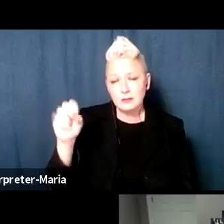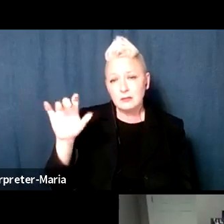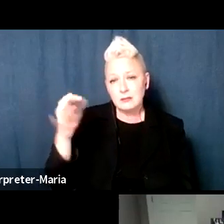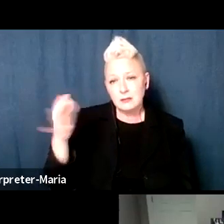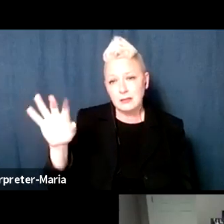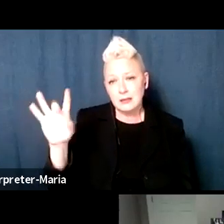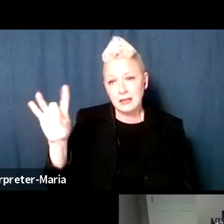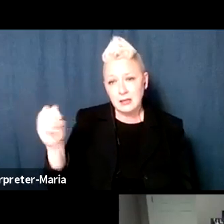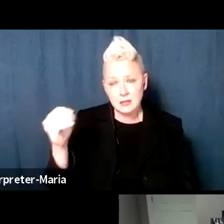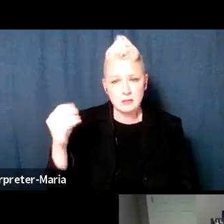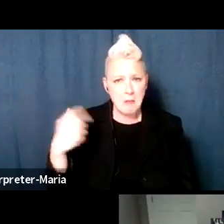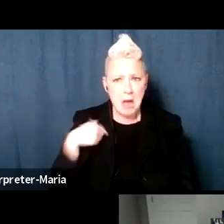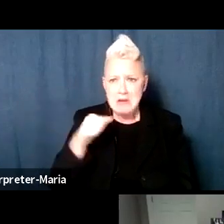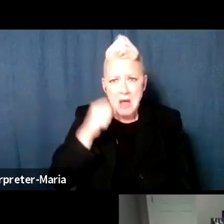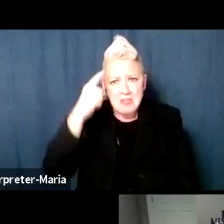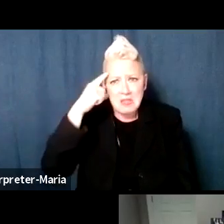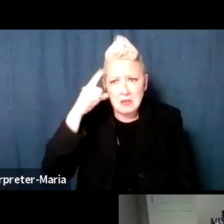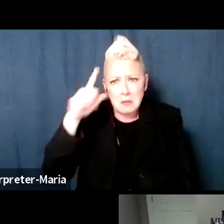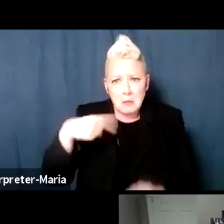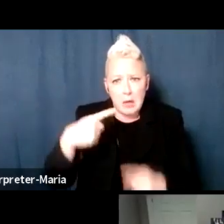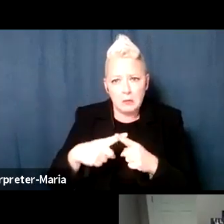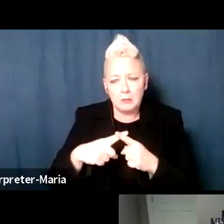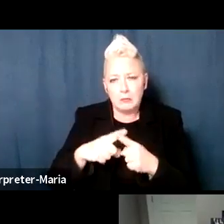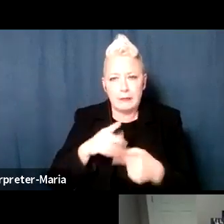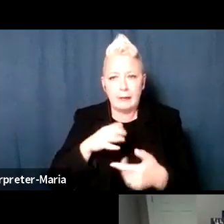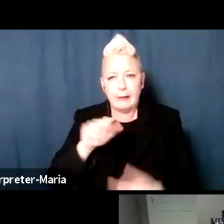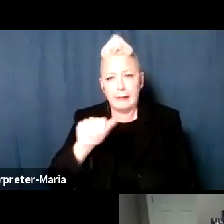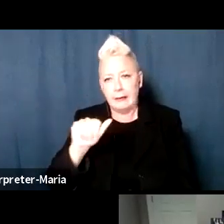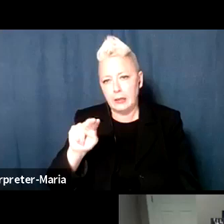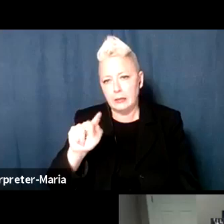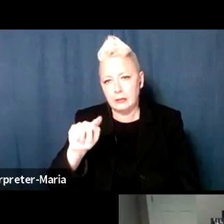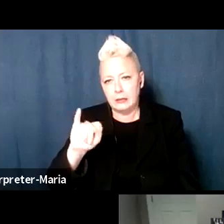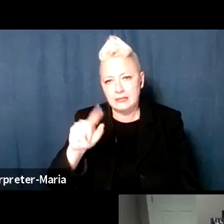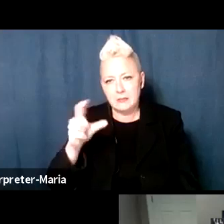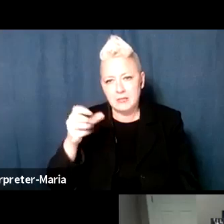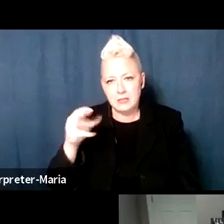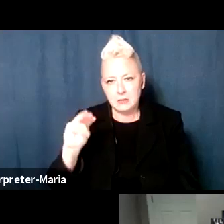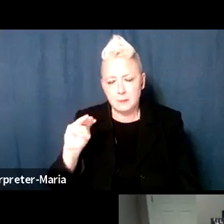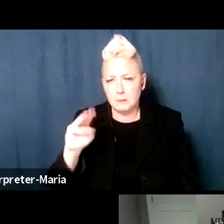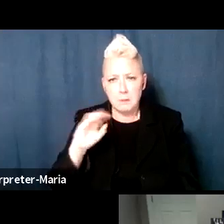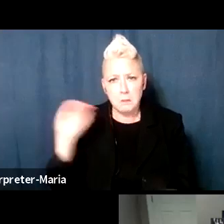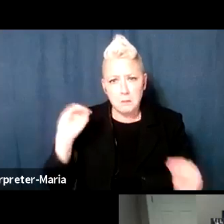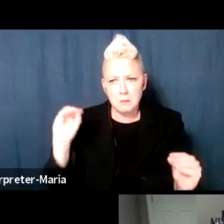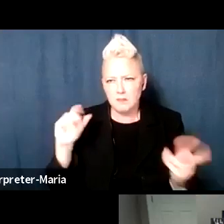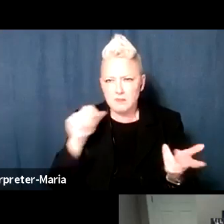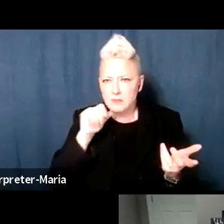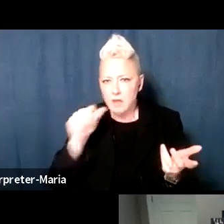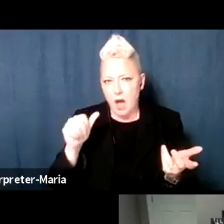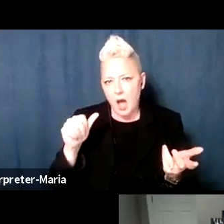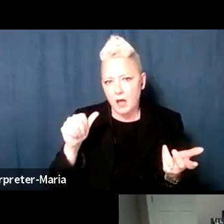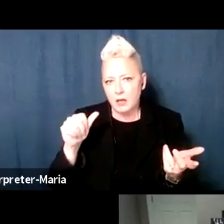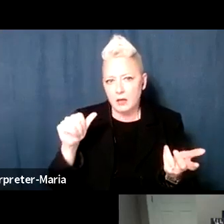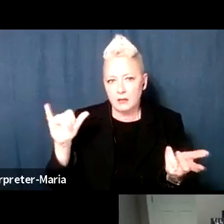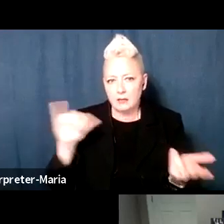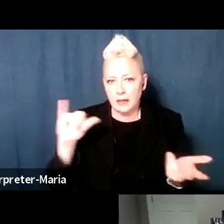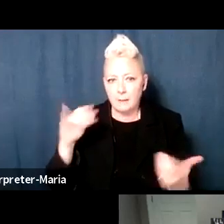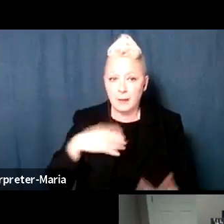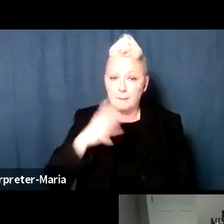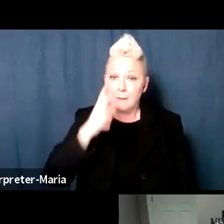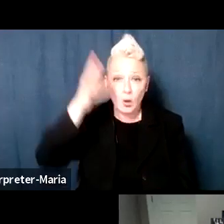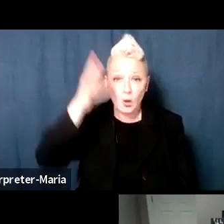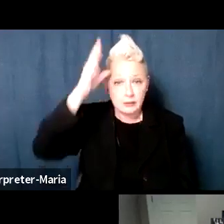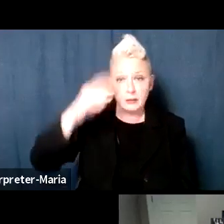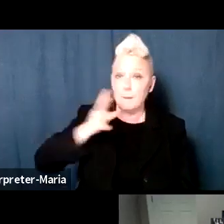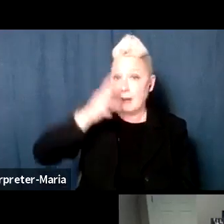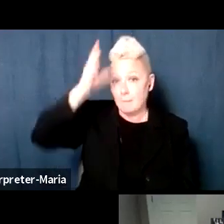I never thought about anti-Semitism. It was not something that was really present. It was not like my parents. You my parents'